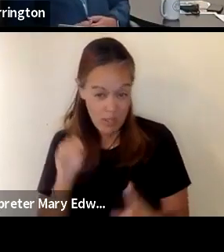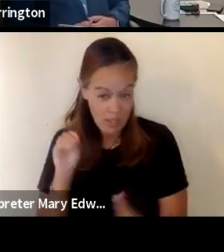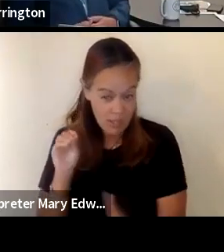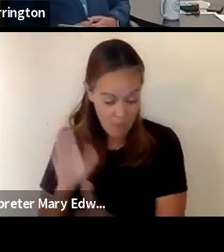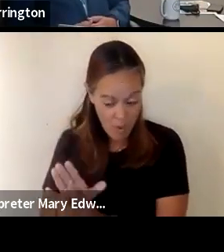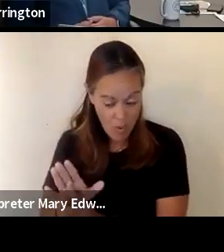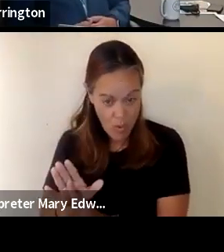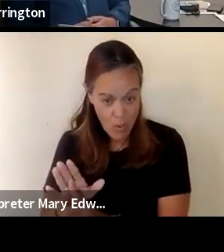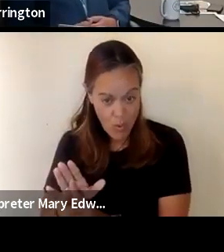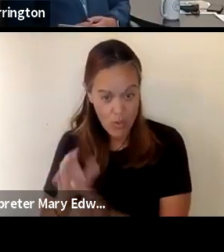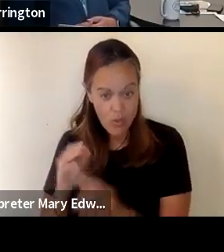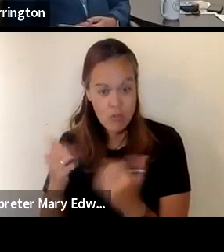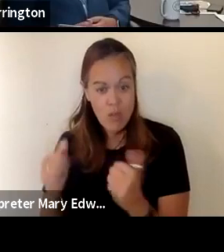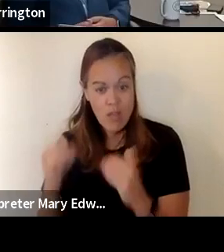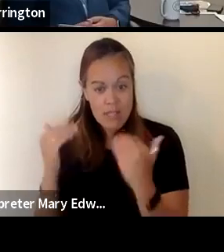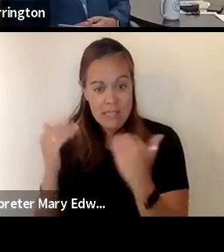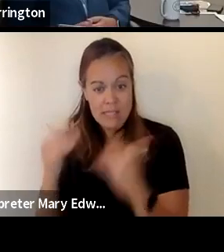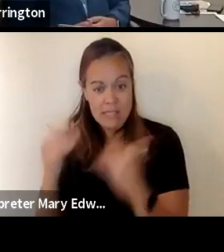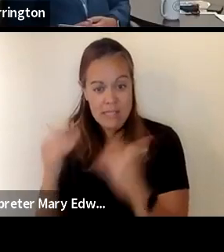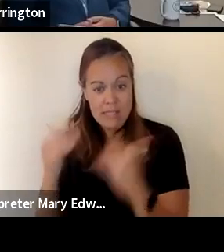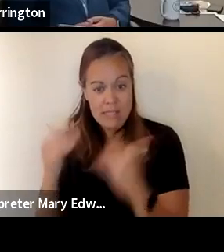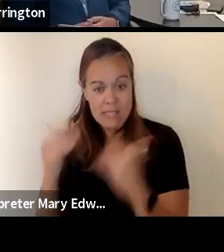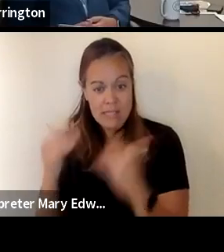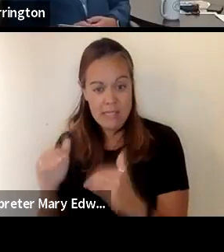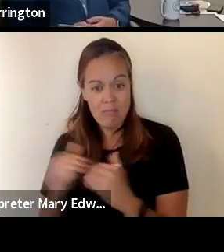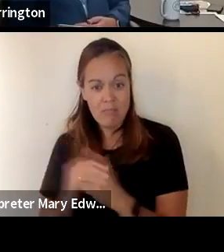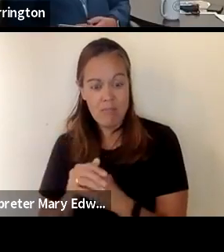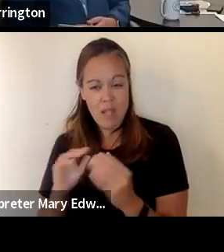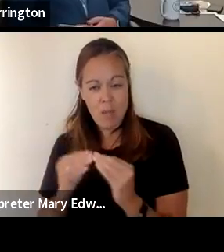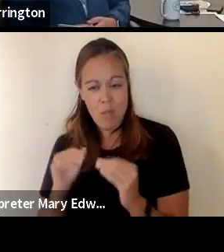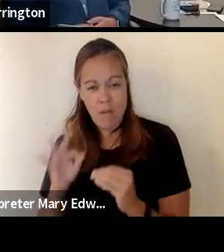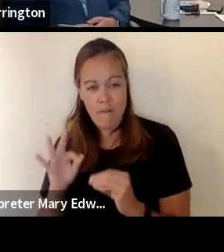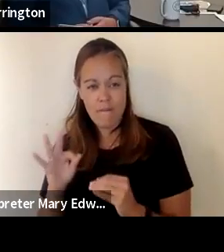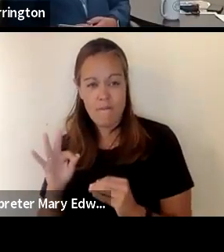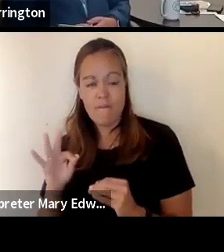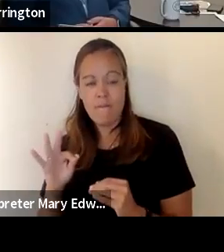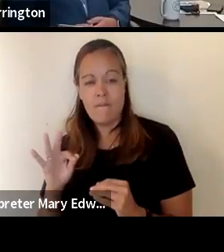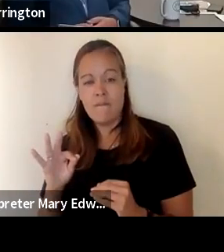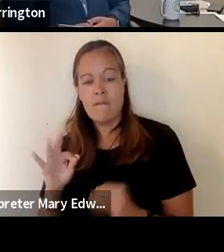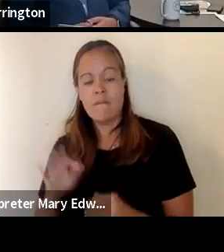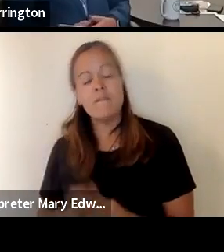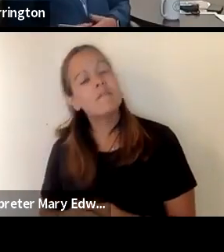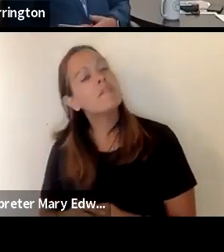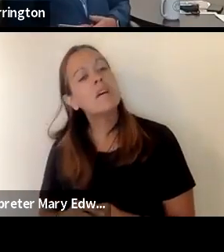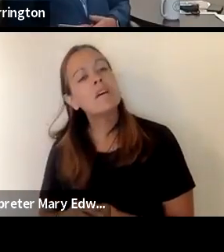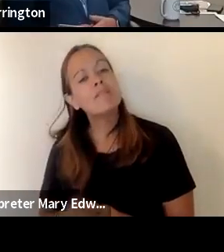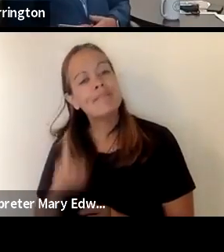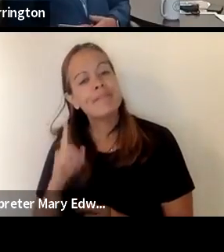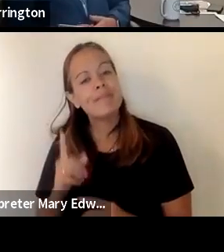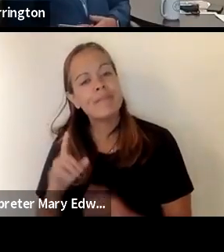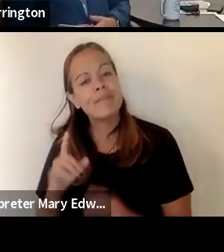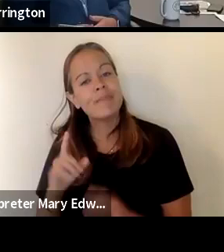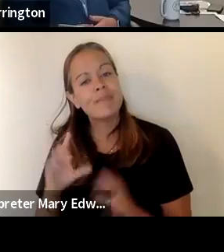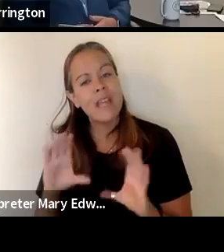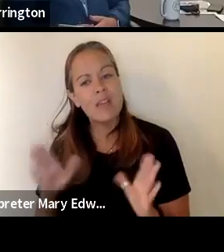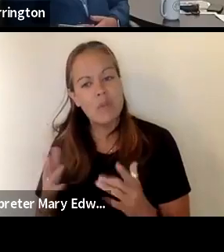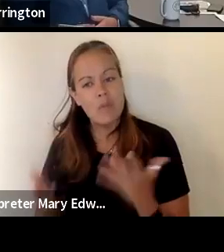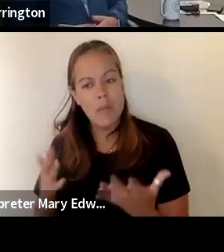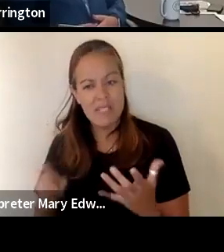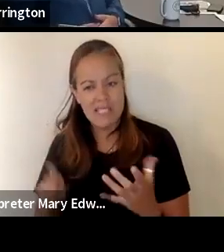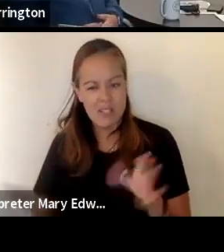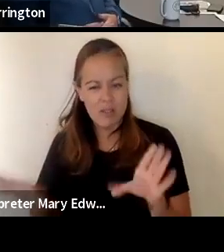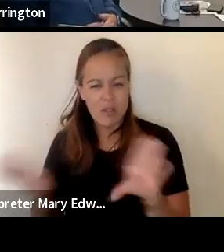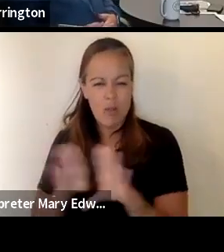and trying to limit uh the number of classrooms that might need to close that kind of thing and it depends on the